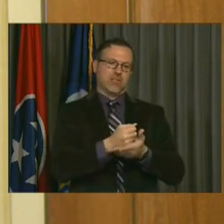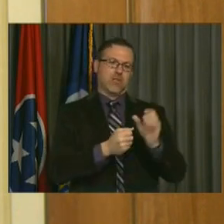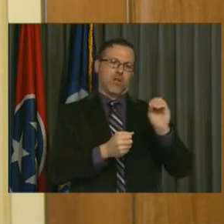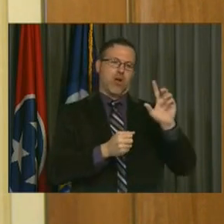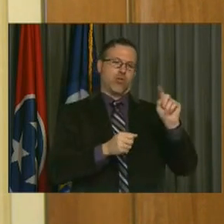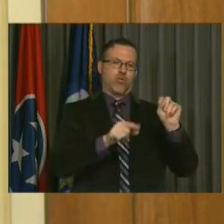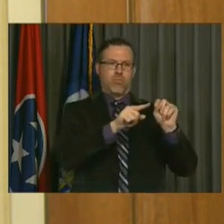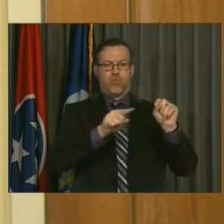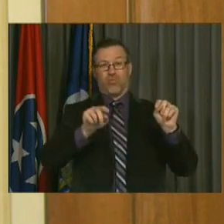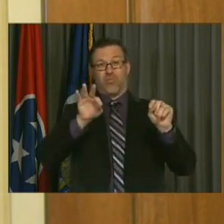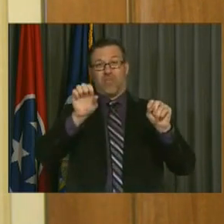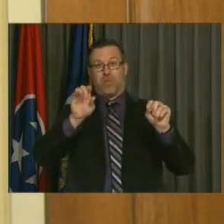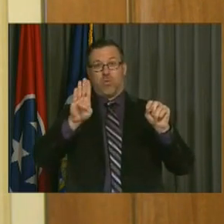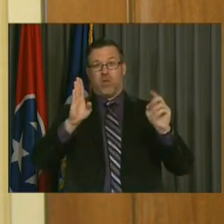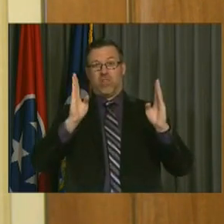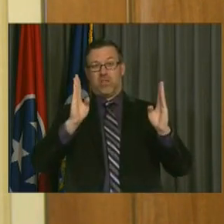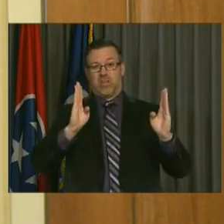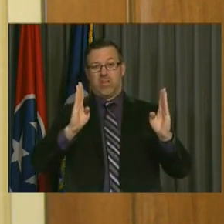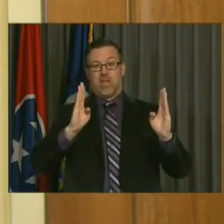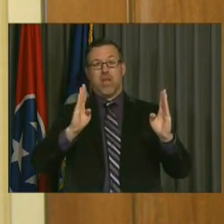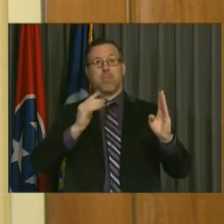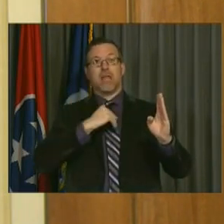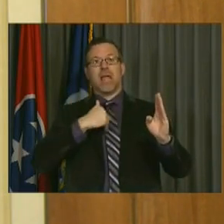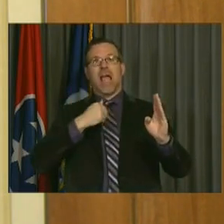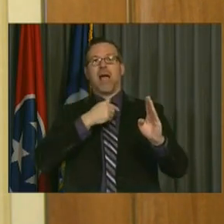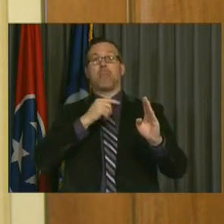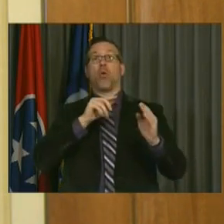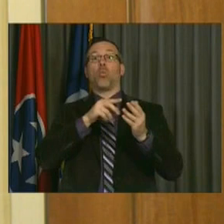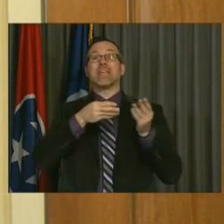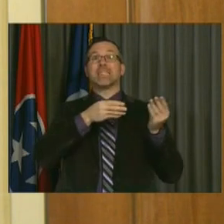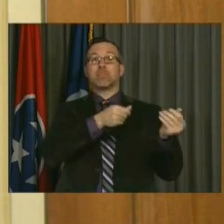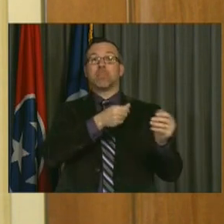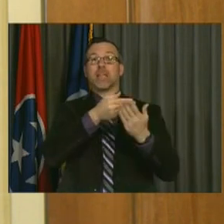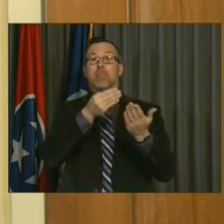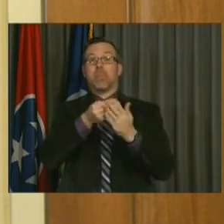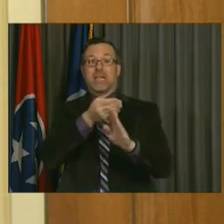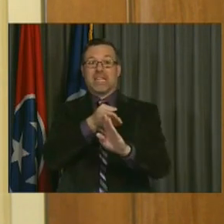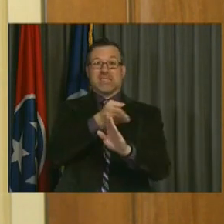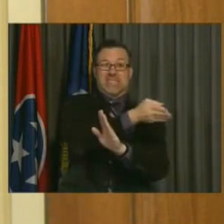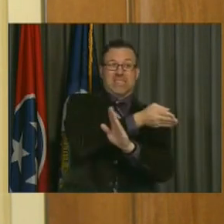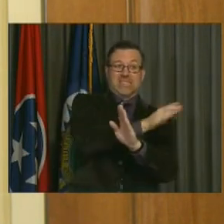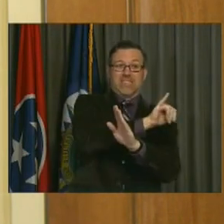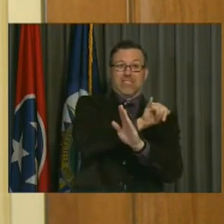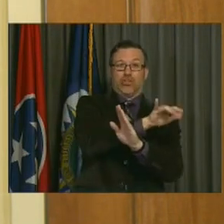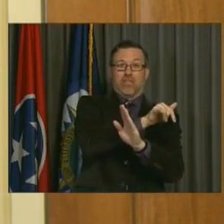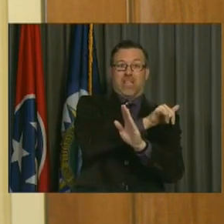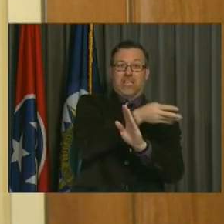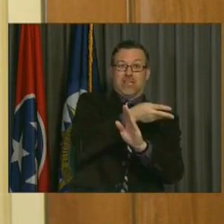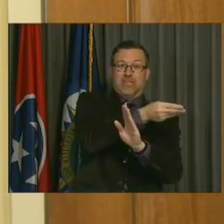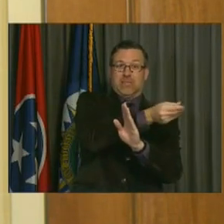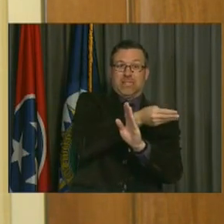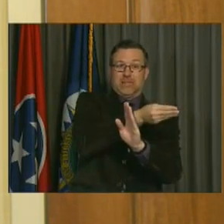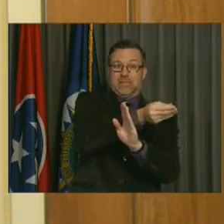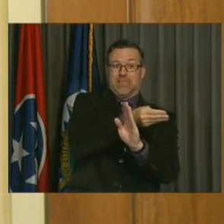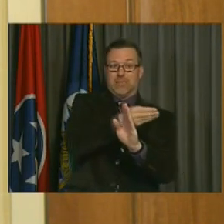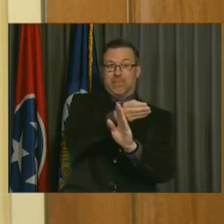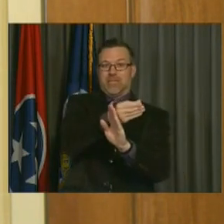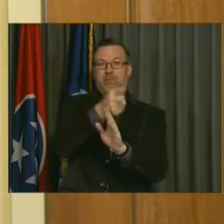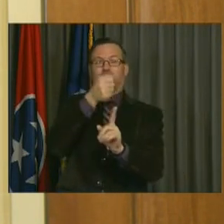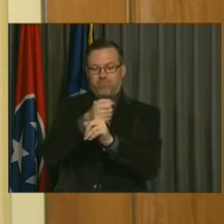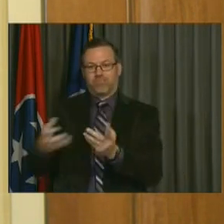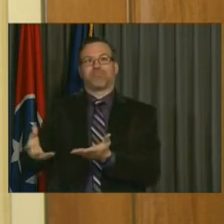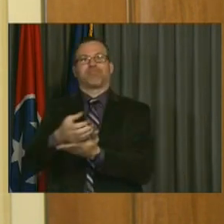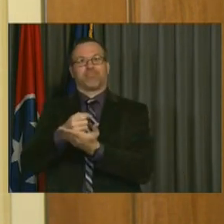However, budgeted spending starts in July. So there's a cash flow difference. That cash flow can be